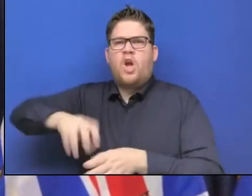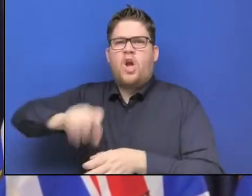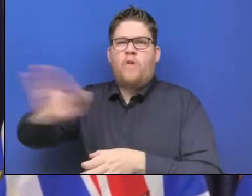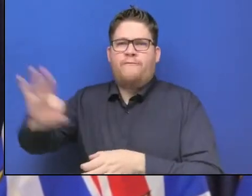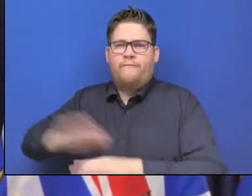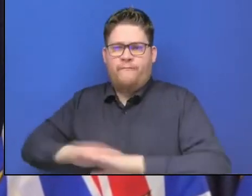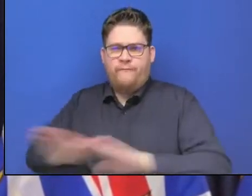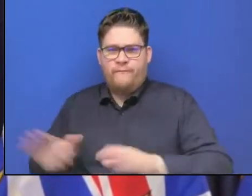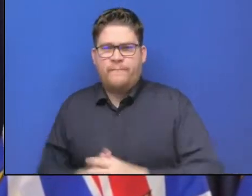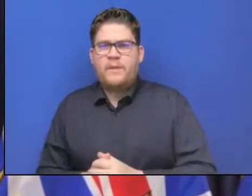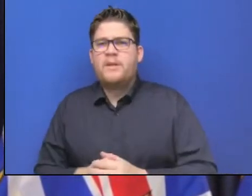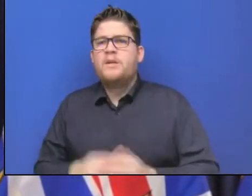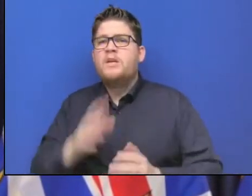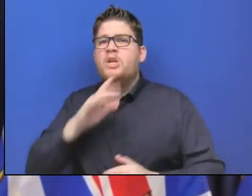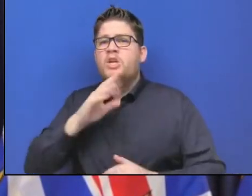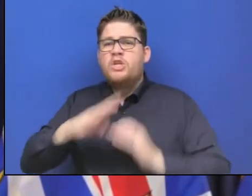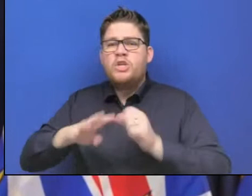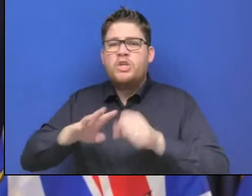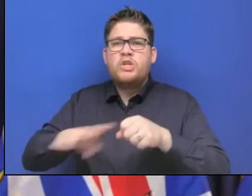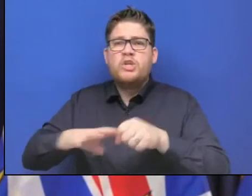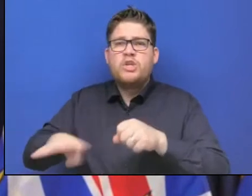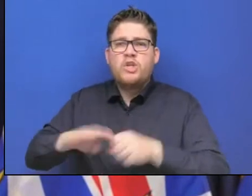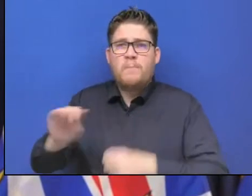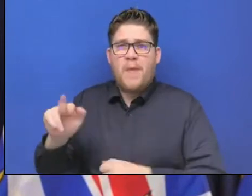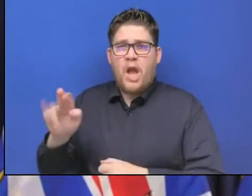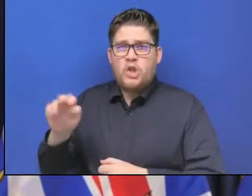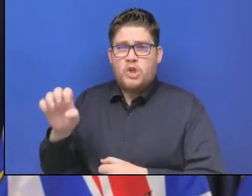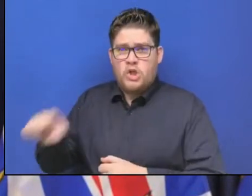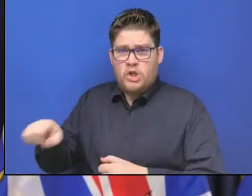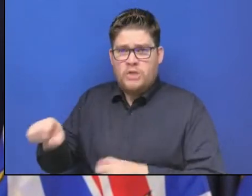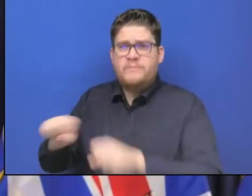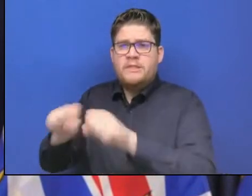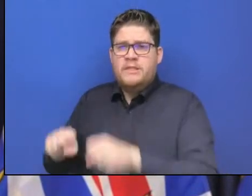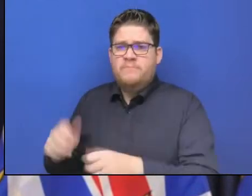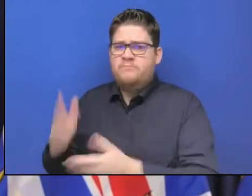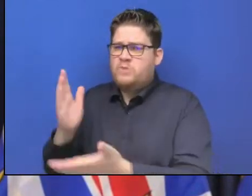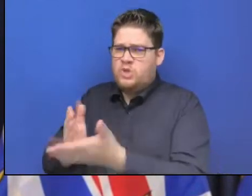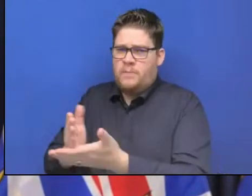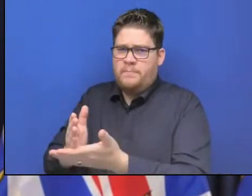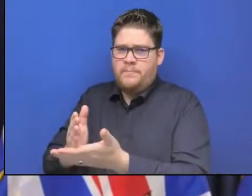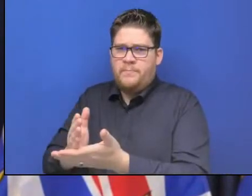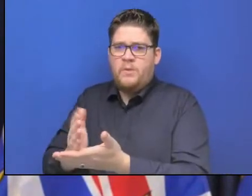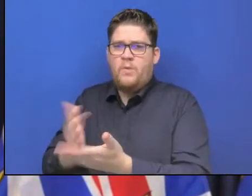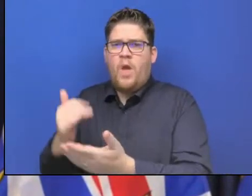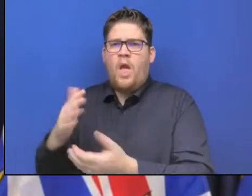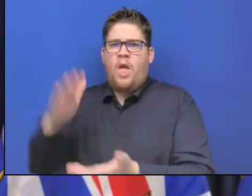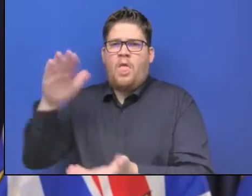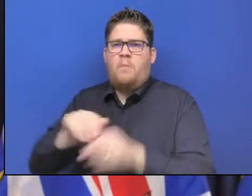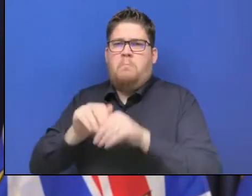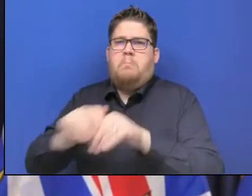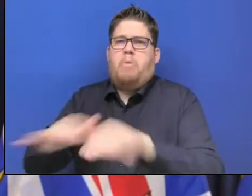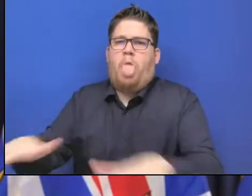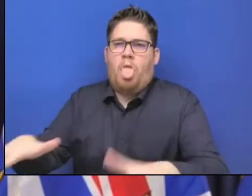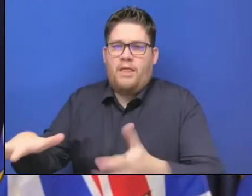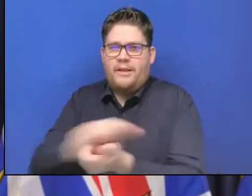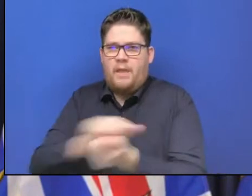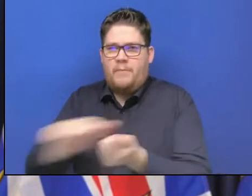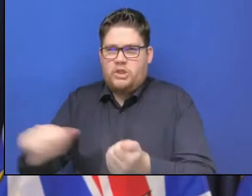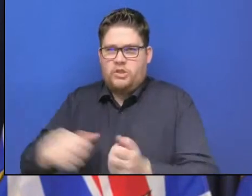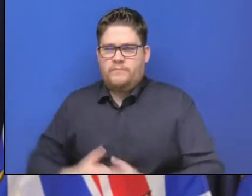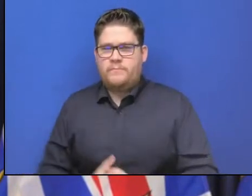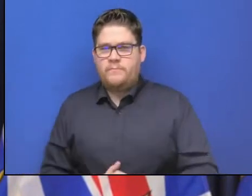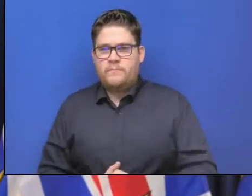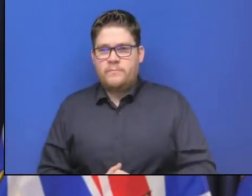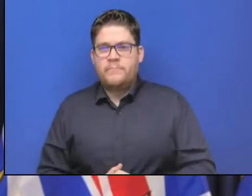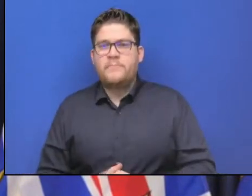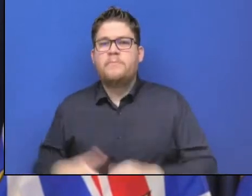also closed down as well to limit the amount of contamination. That being said, we do get water